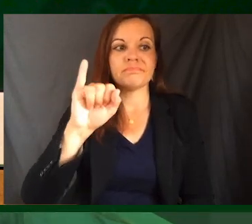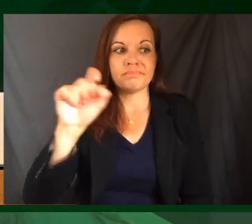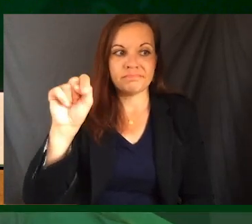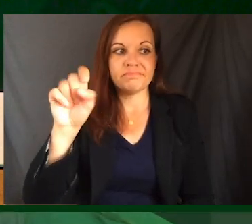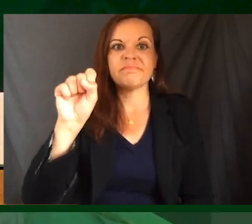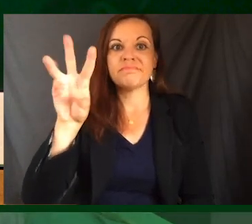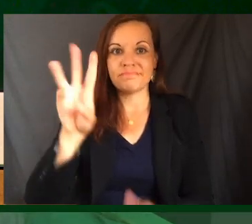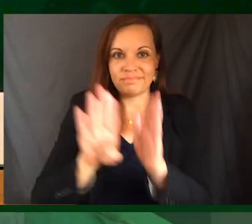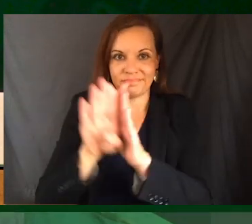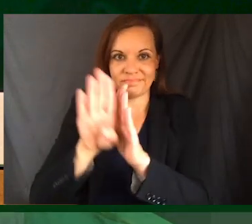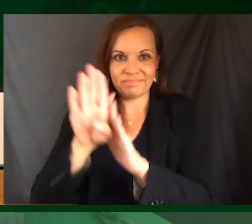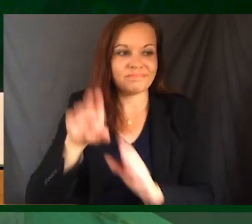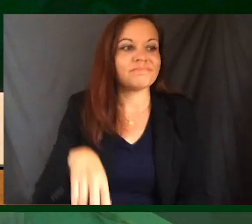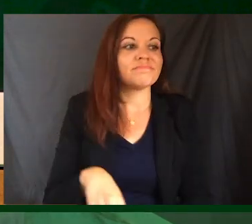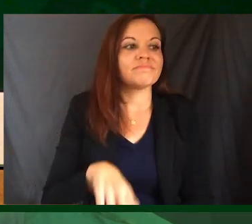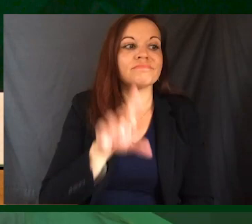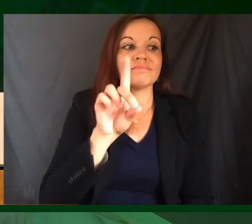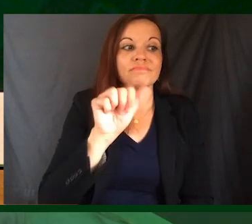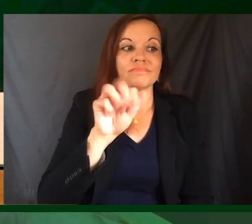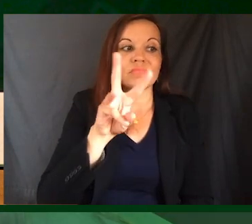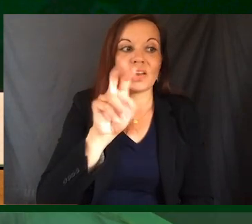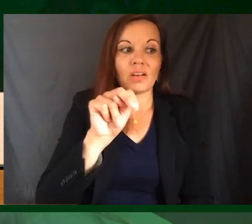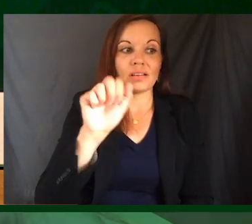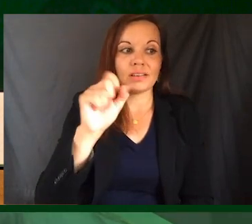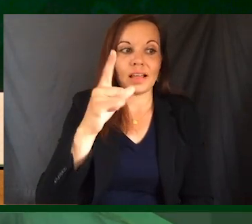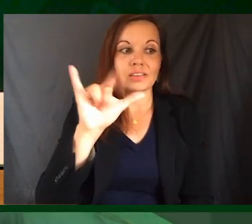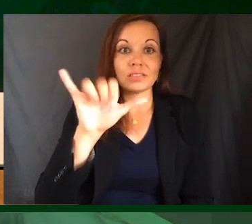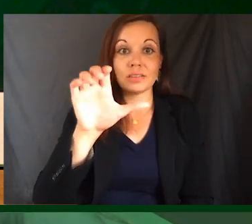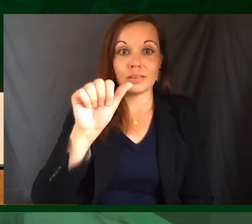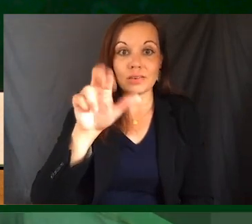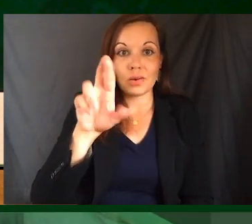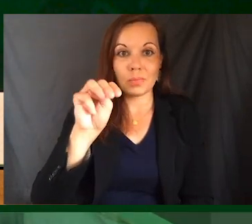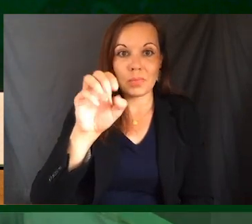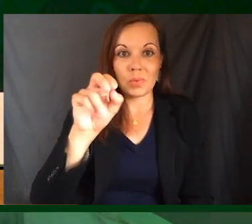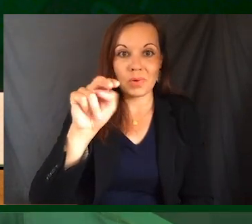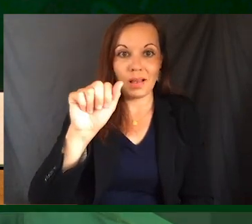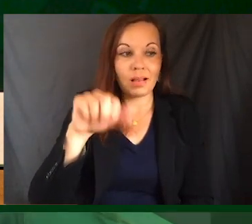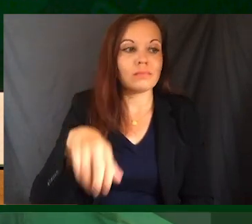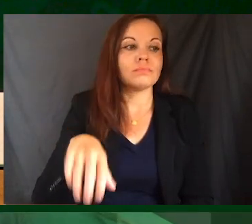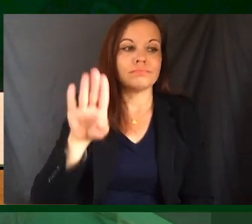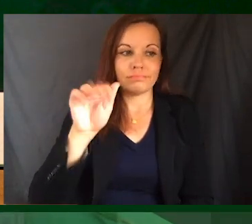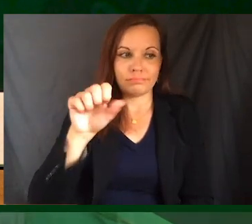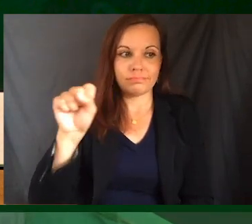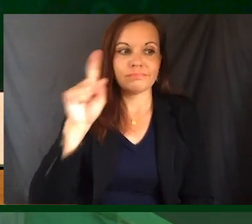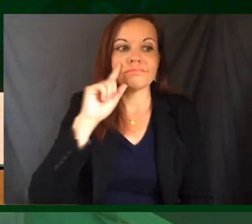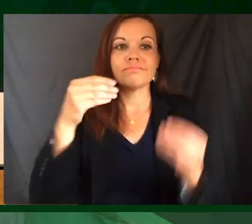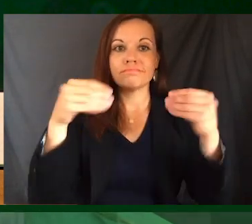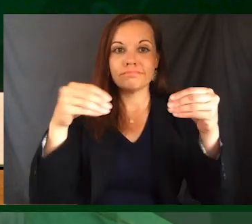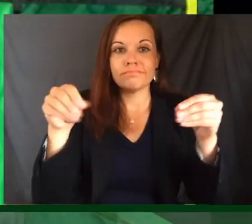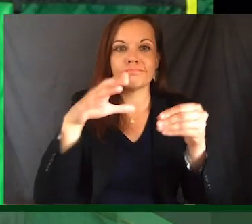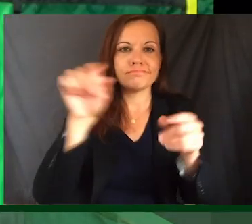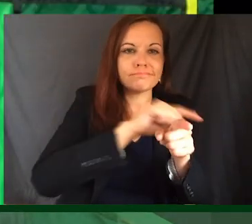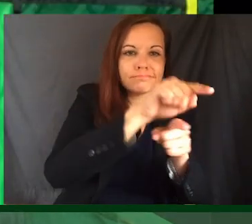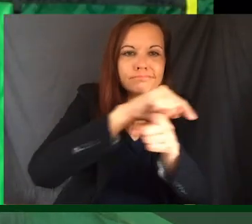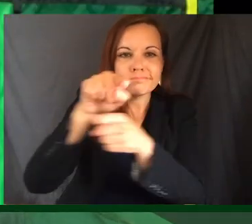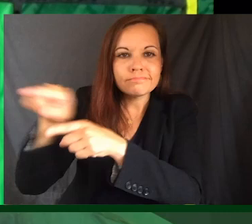Development. Don Ashley Carmona, BAS Marketing and Entrepreneurship.